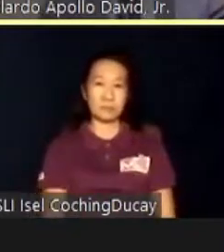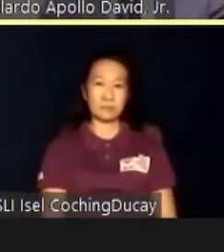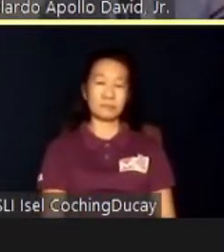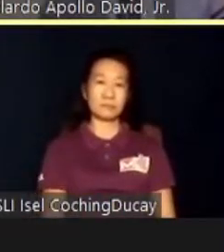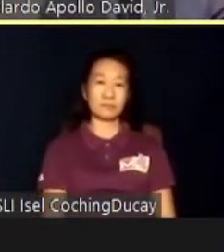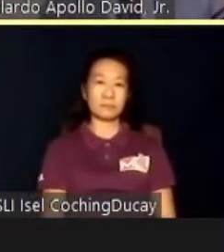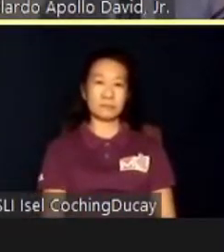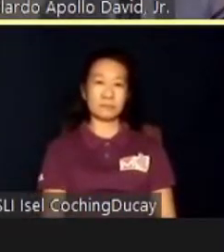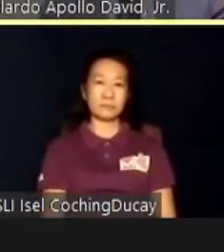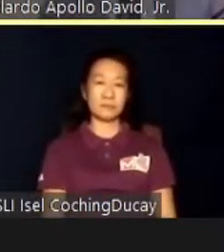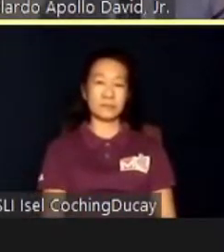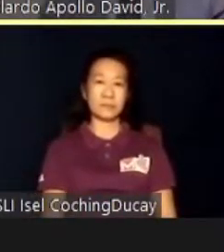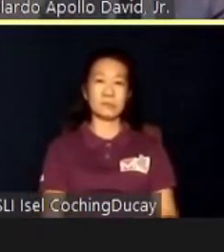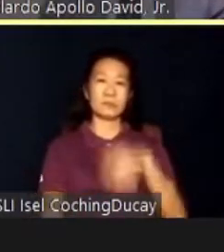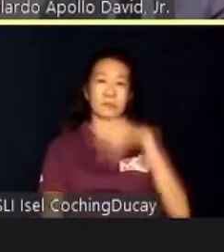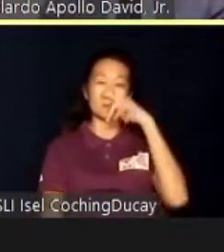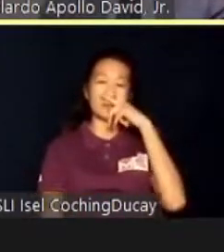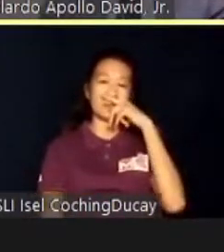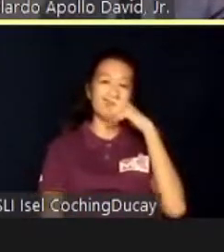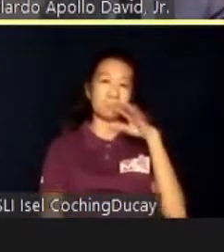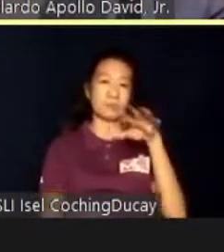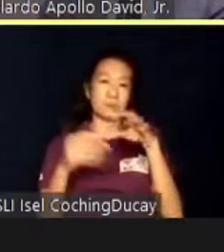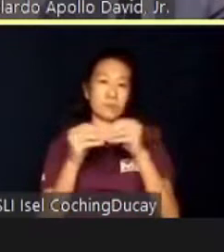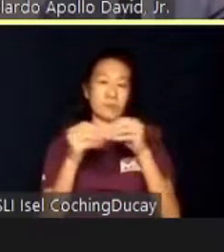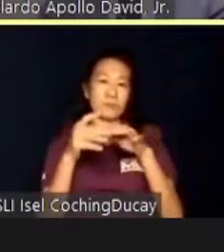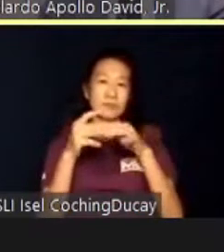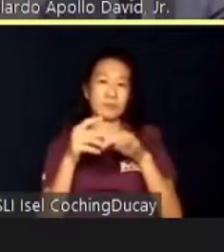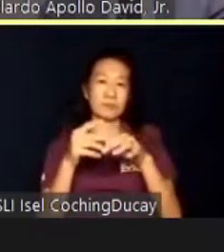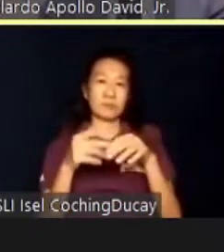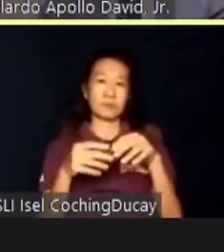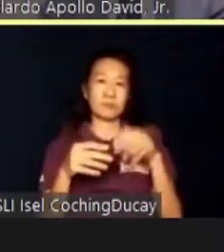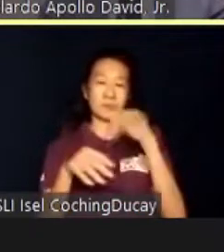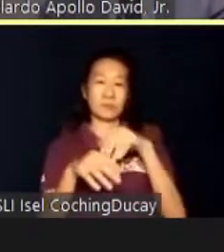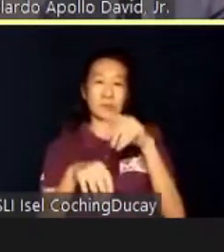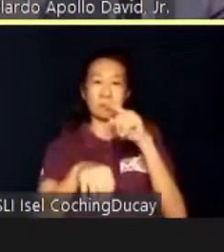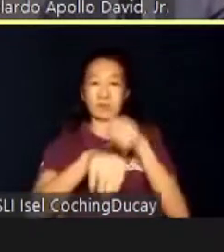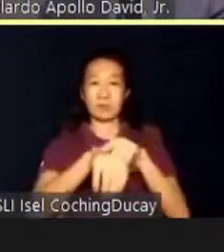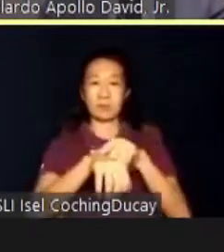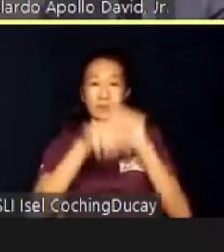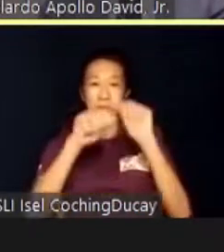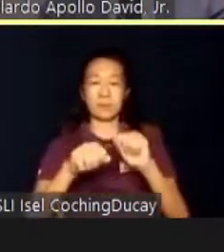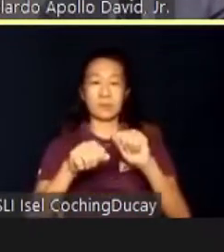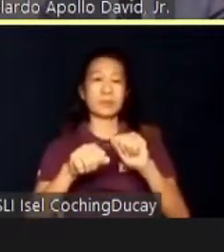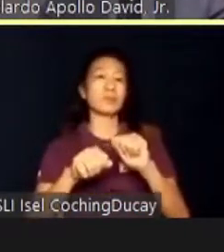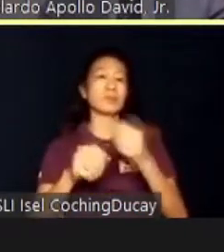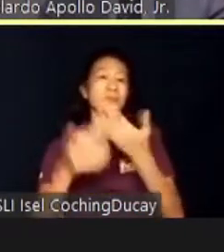This gives families more flexibility in terms of their schedules and available technology,